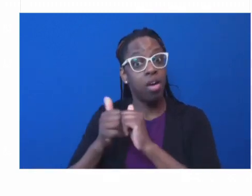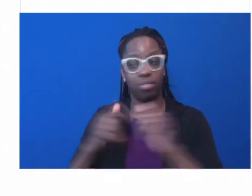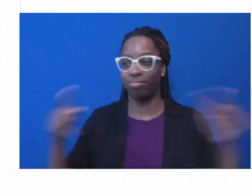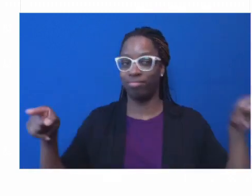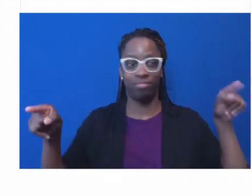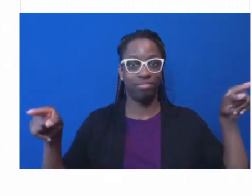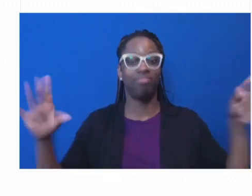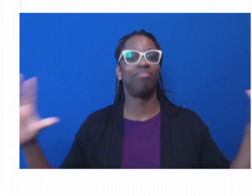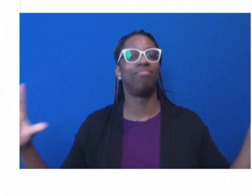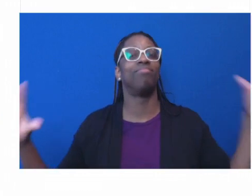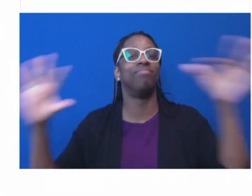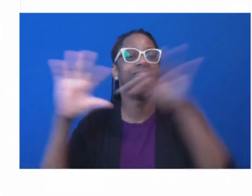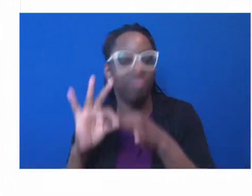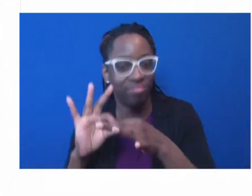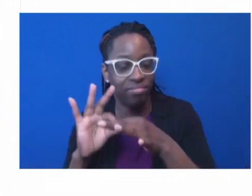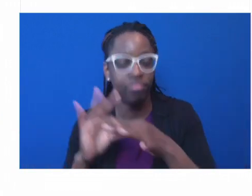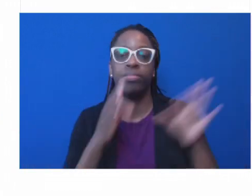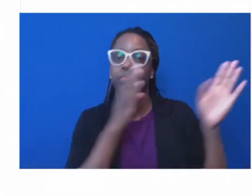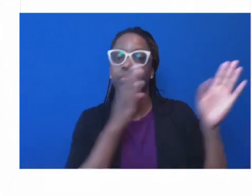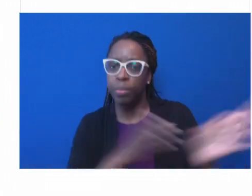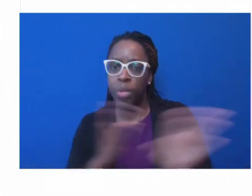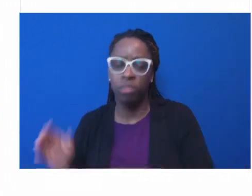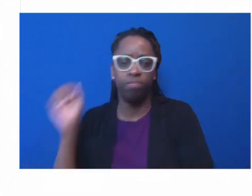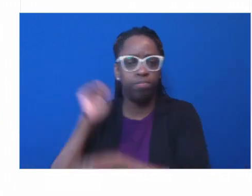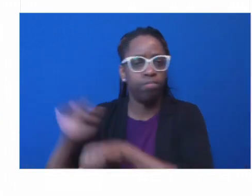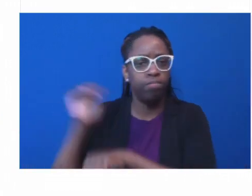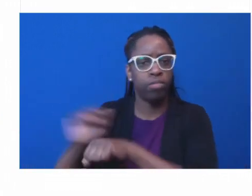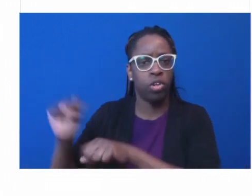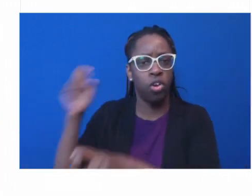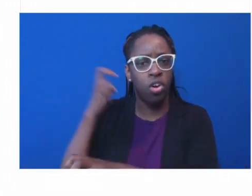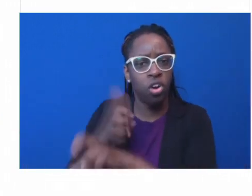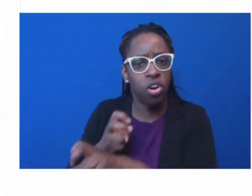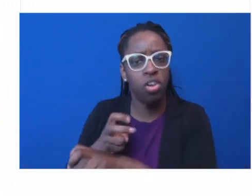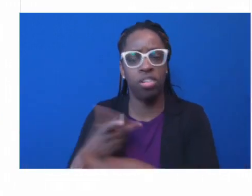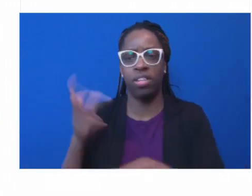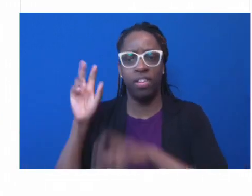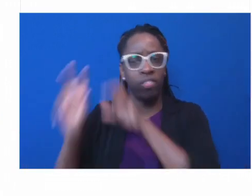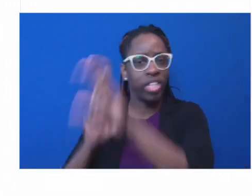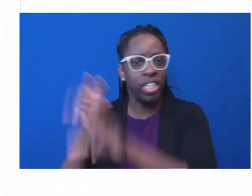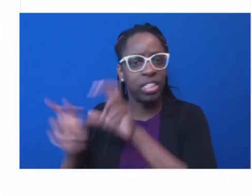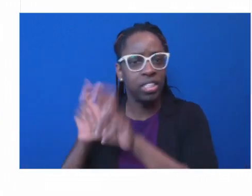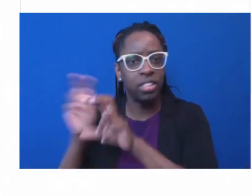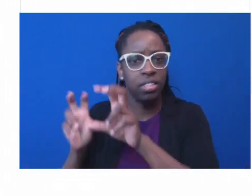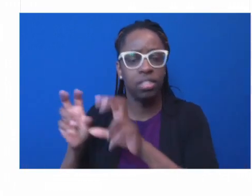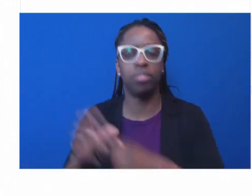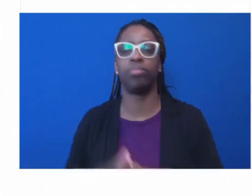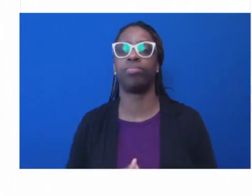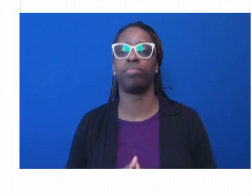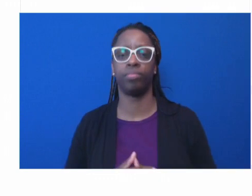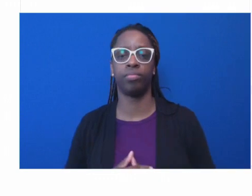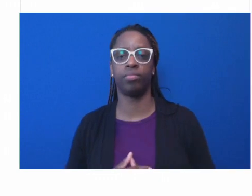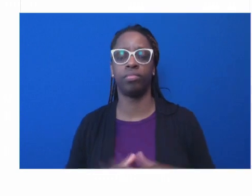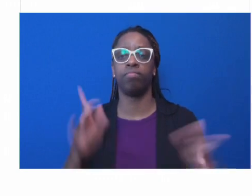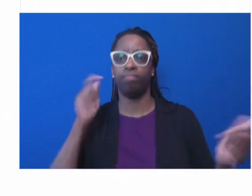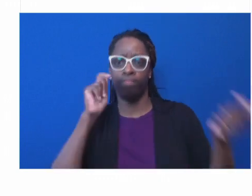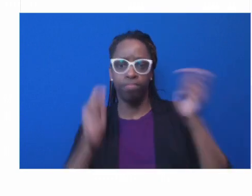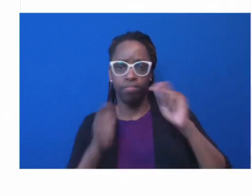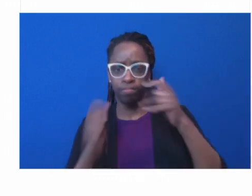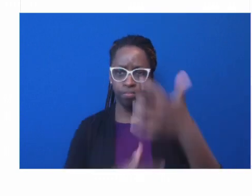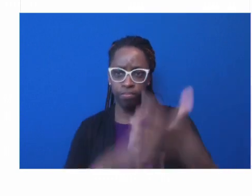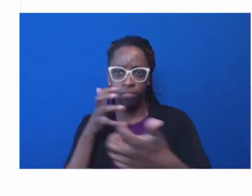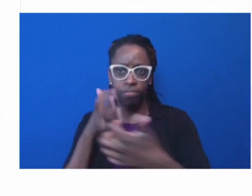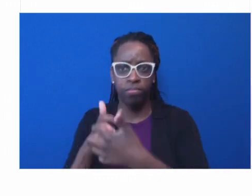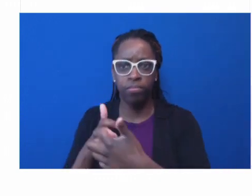ample investment, quality standards, adaptation to local landscape, and ongoing monitoring and maintenance.